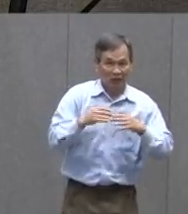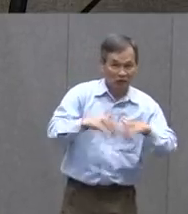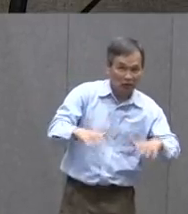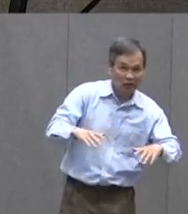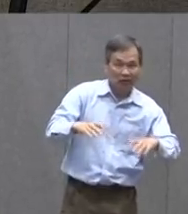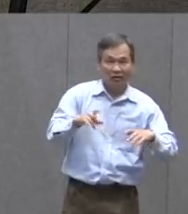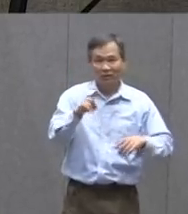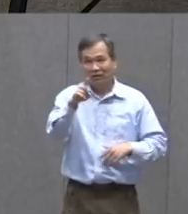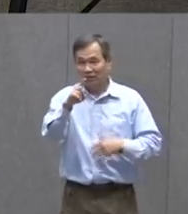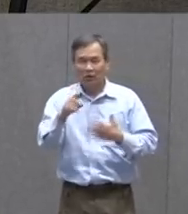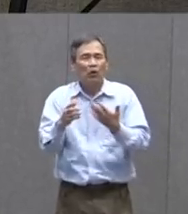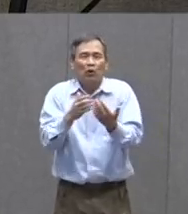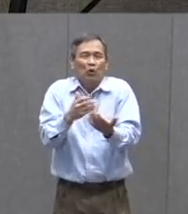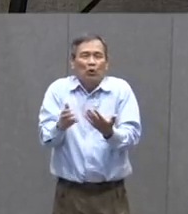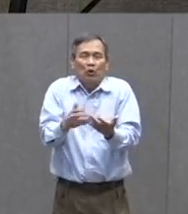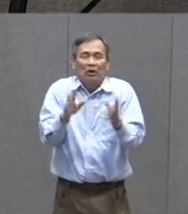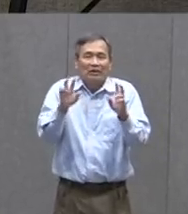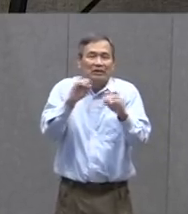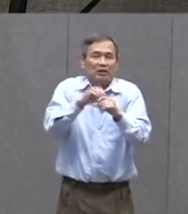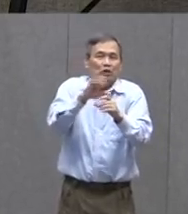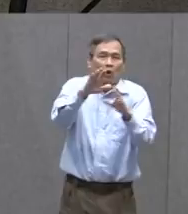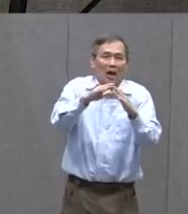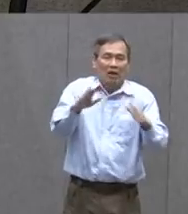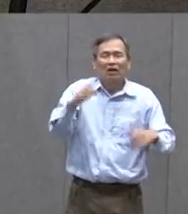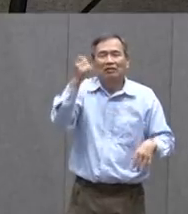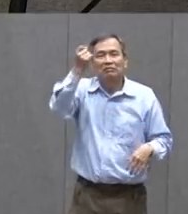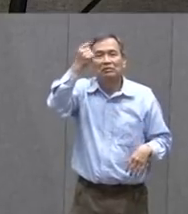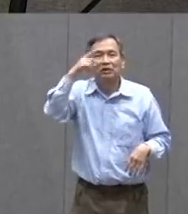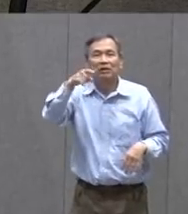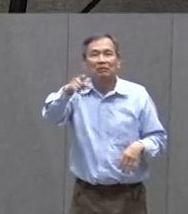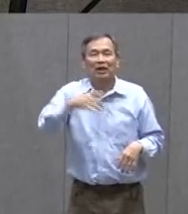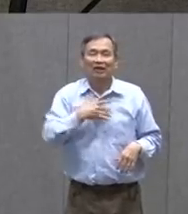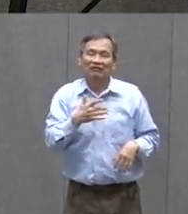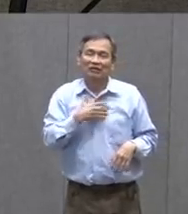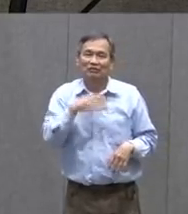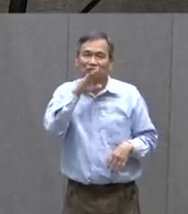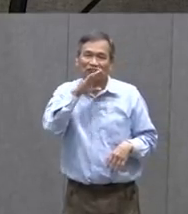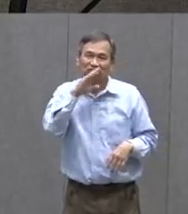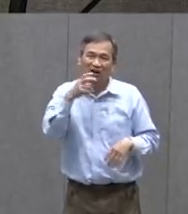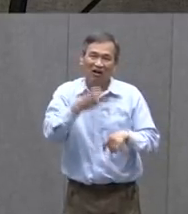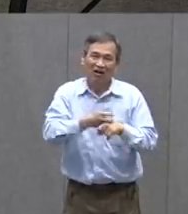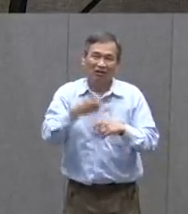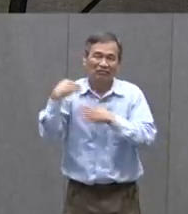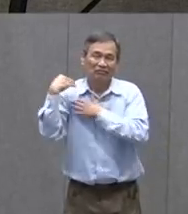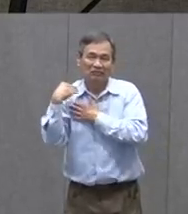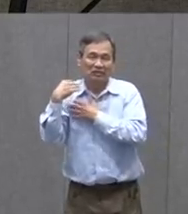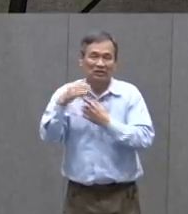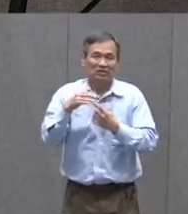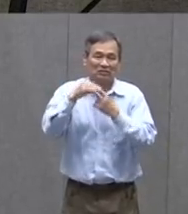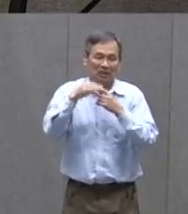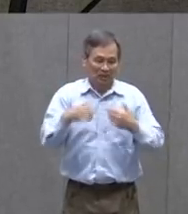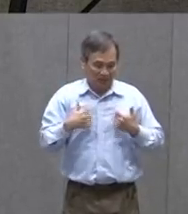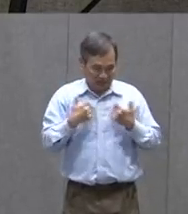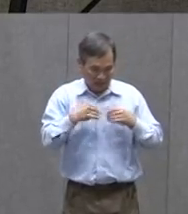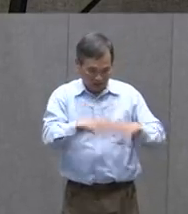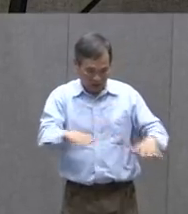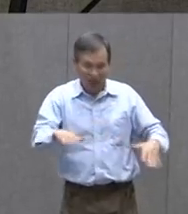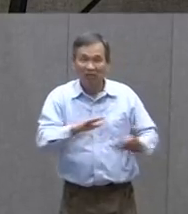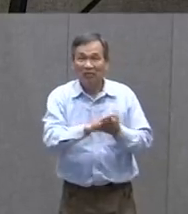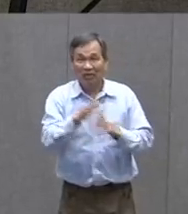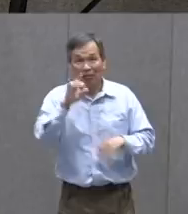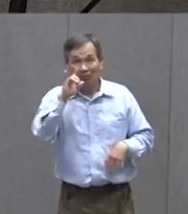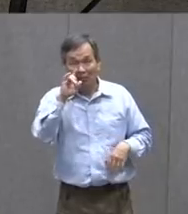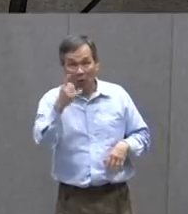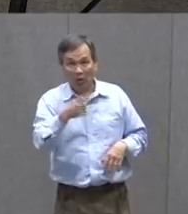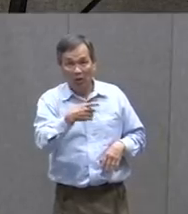are in your household And I realize that can be kind of hard And especially if younger children Get really bored And